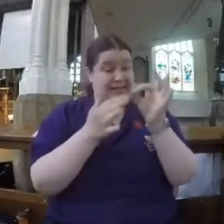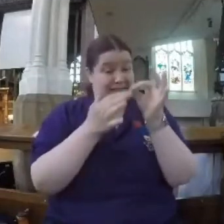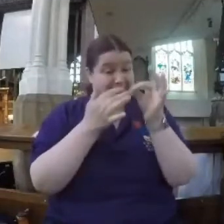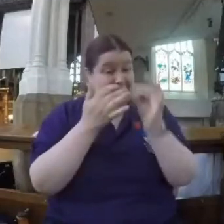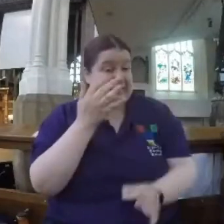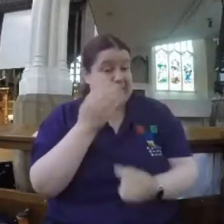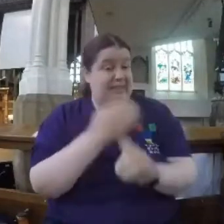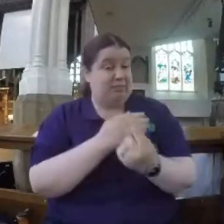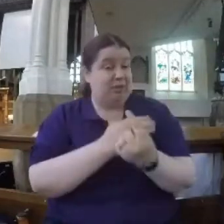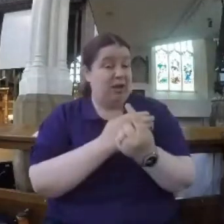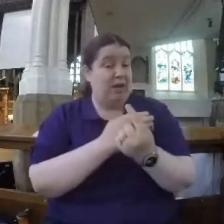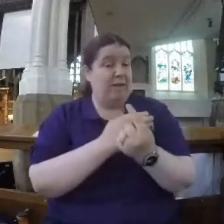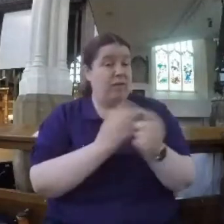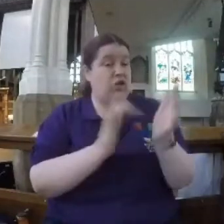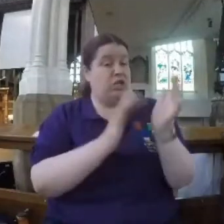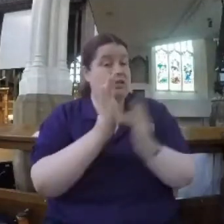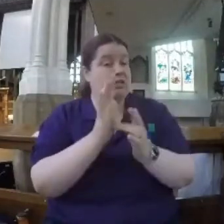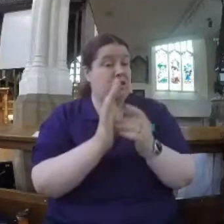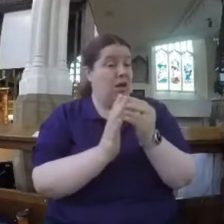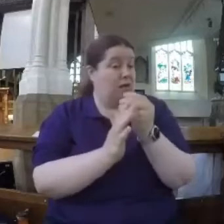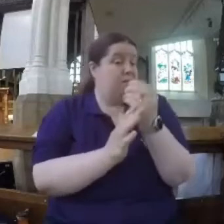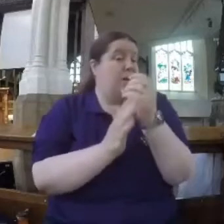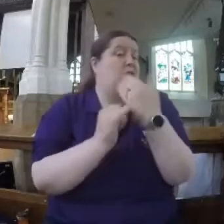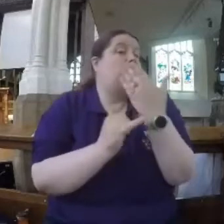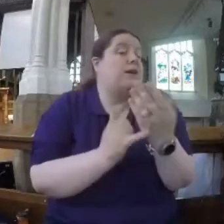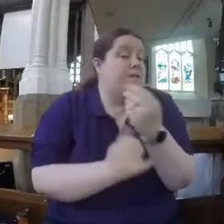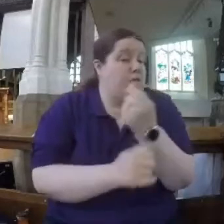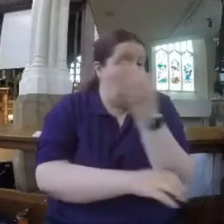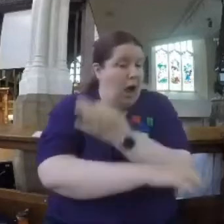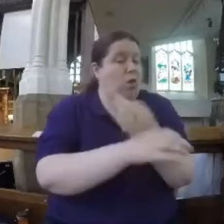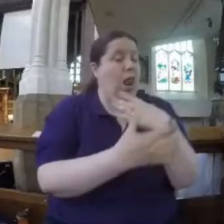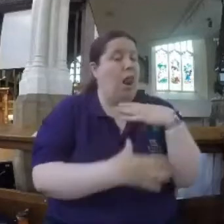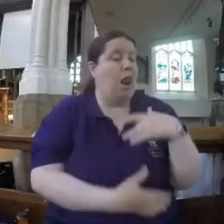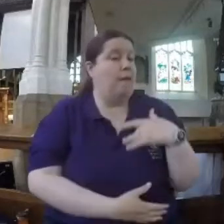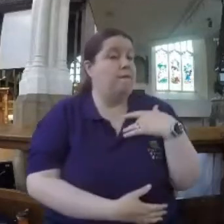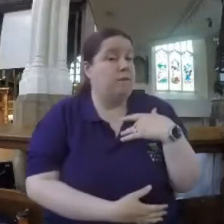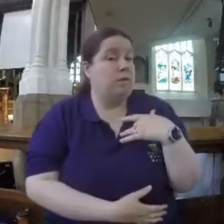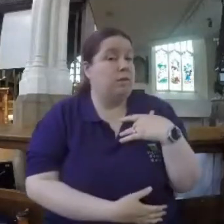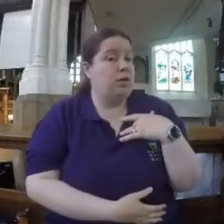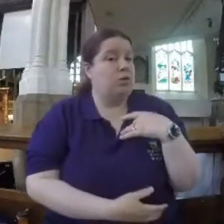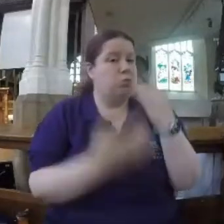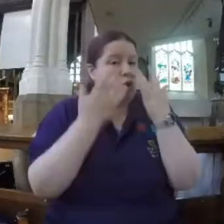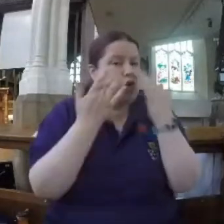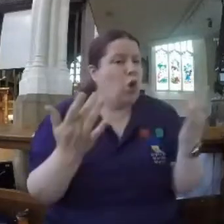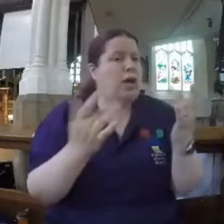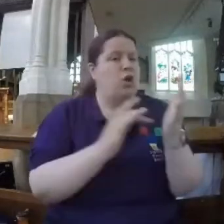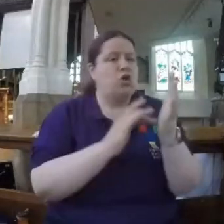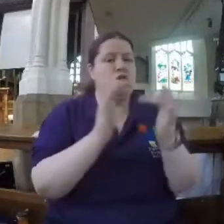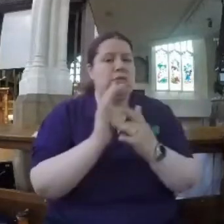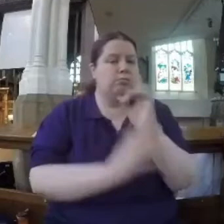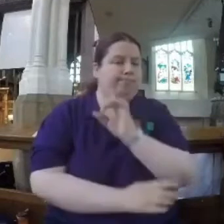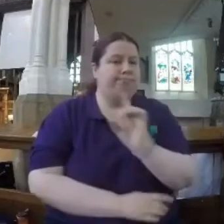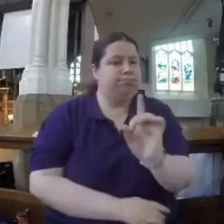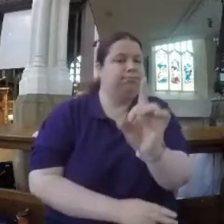last hours. But it also importantly gave insight into how Jesus faced death strength those